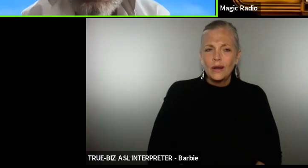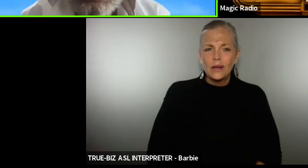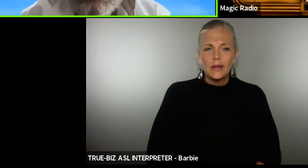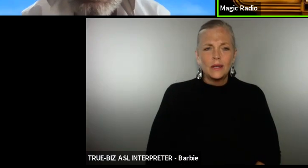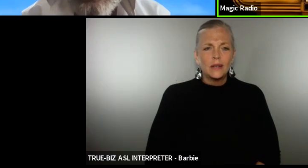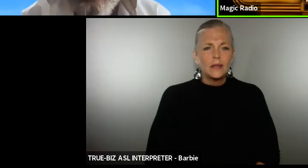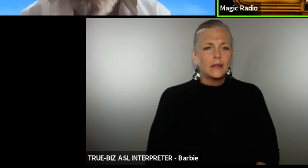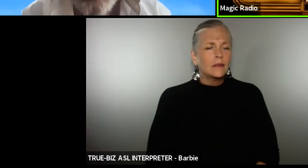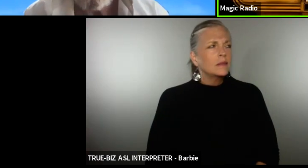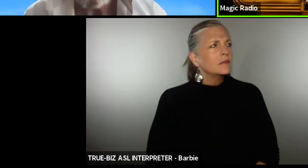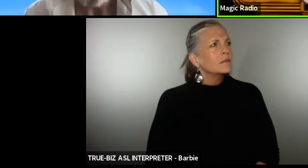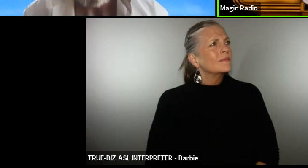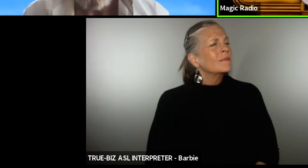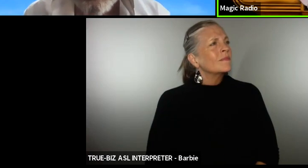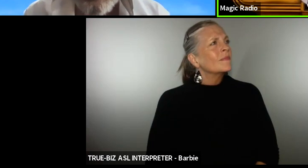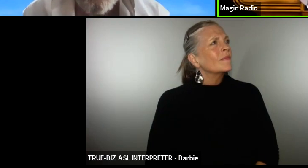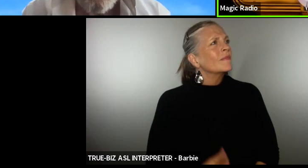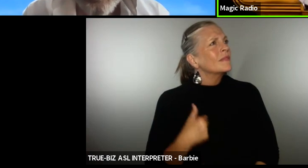I might